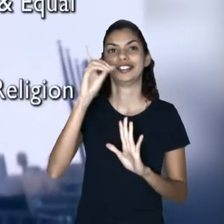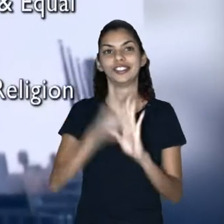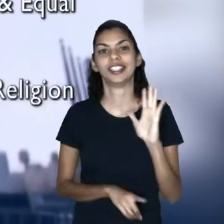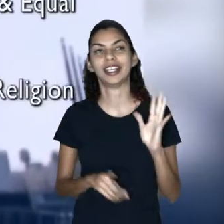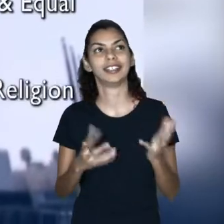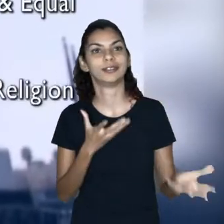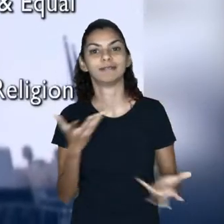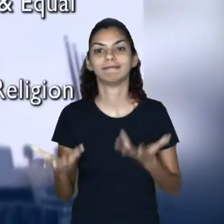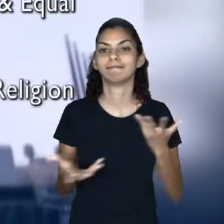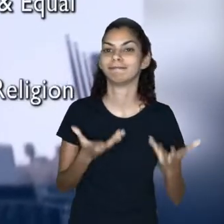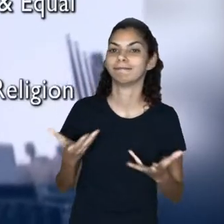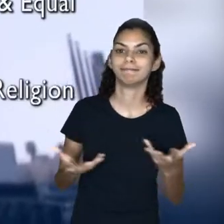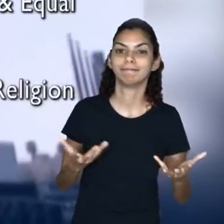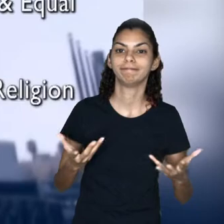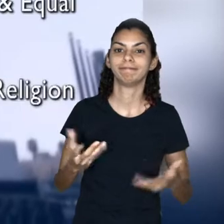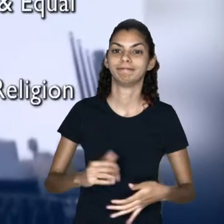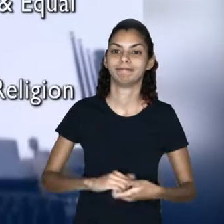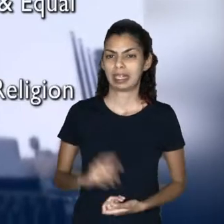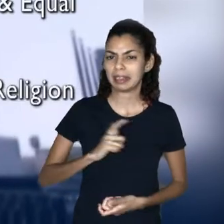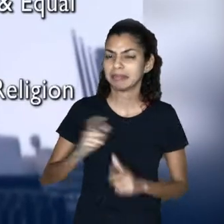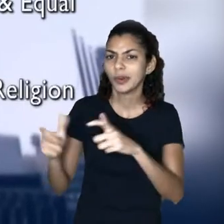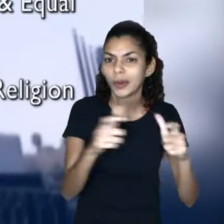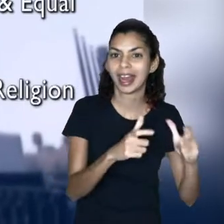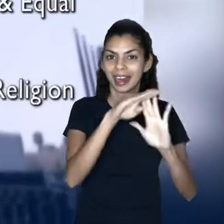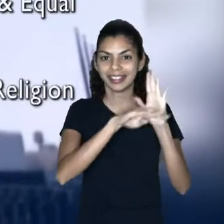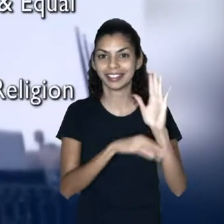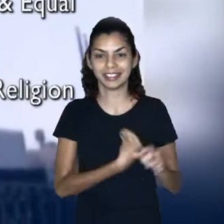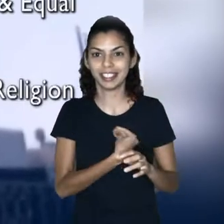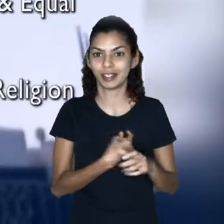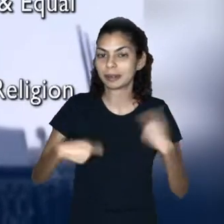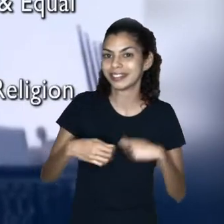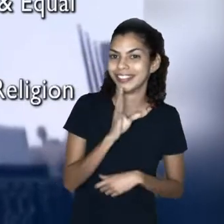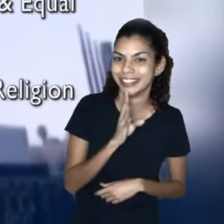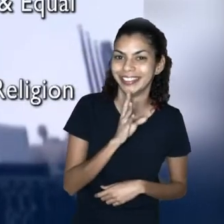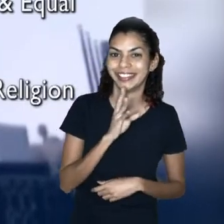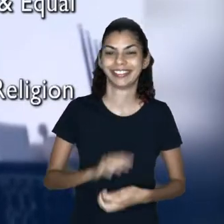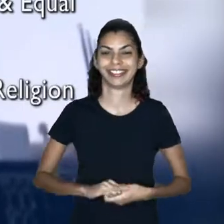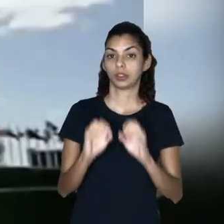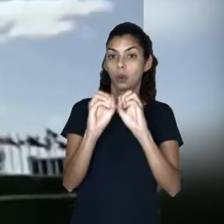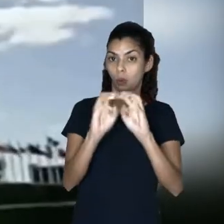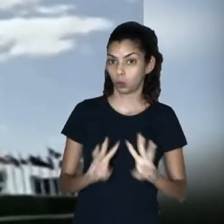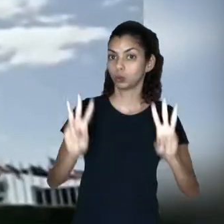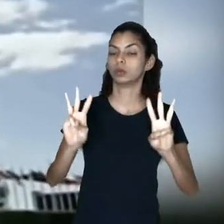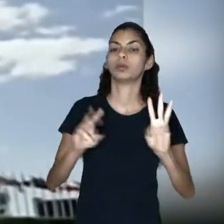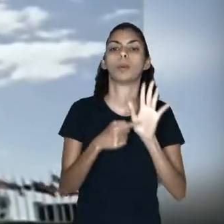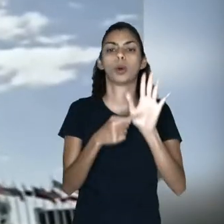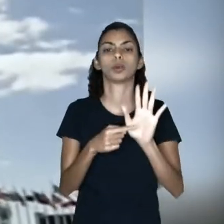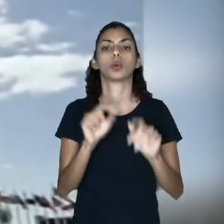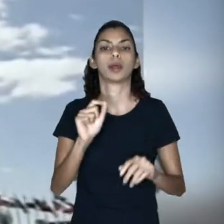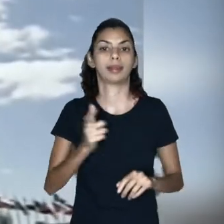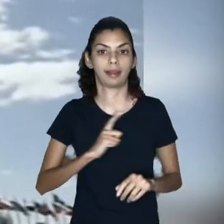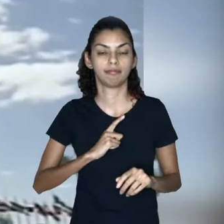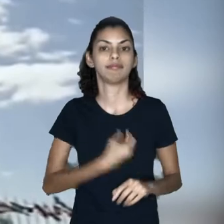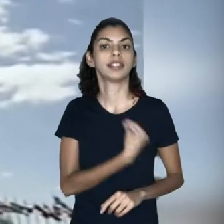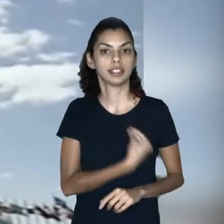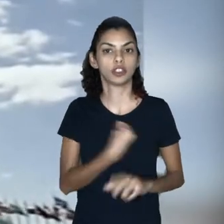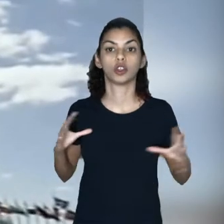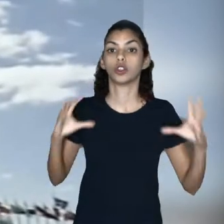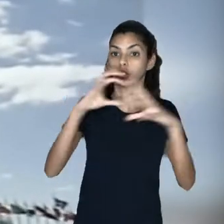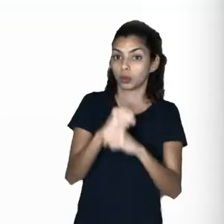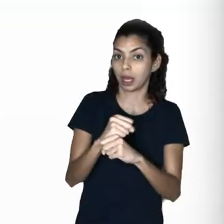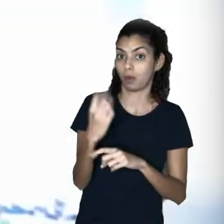The right to... There's supposed to be a list somewhere I should be aware of. According to the United Nations,